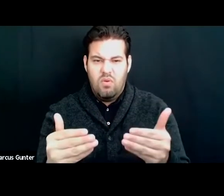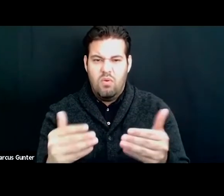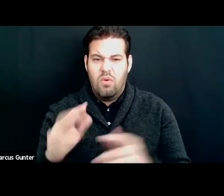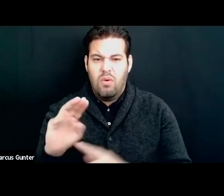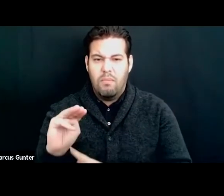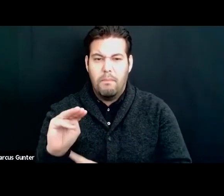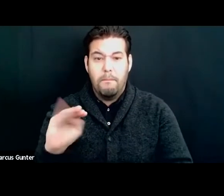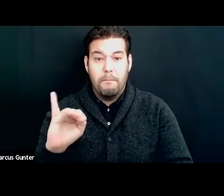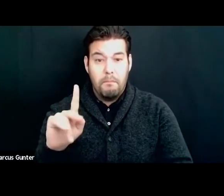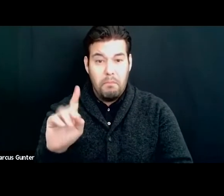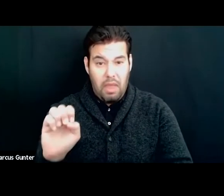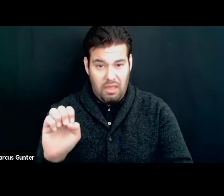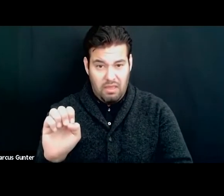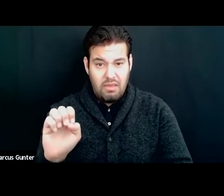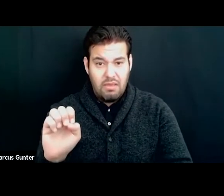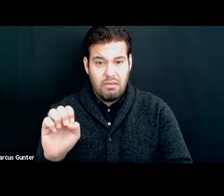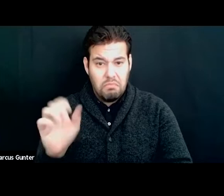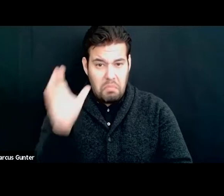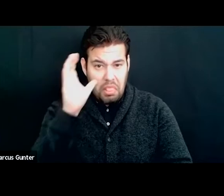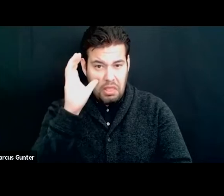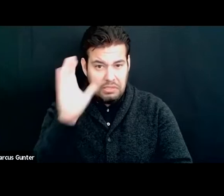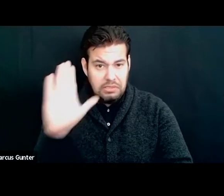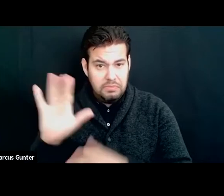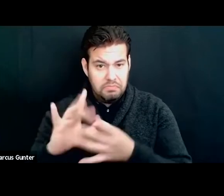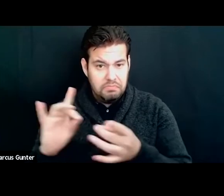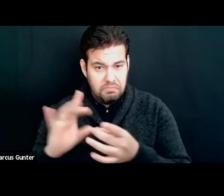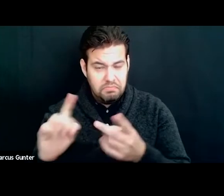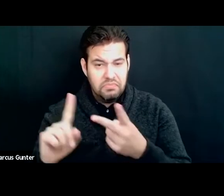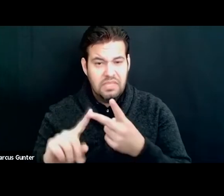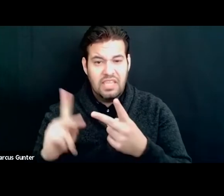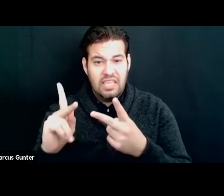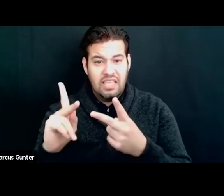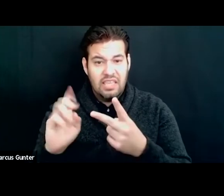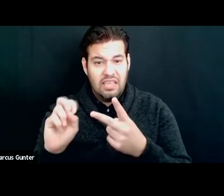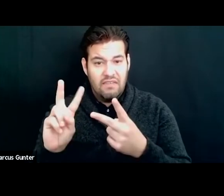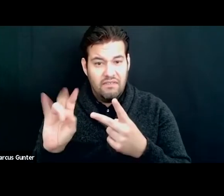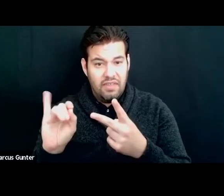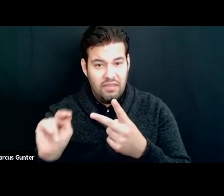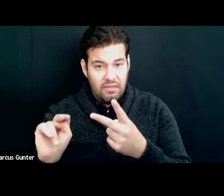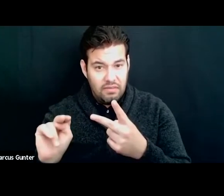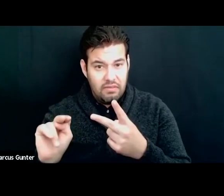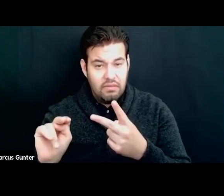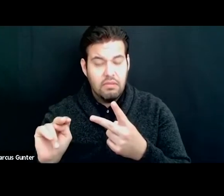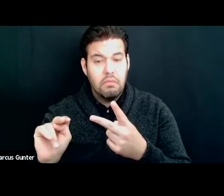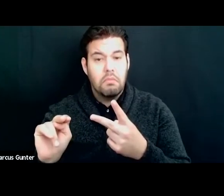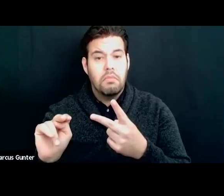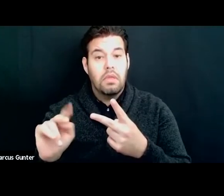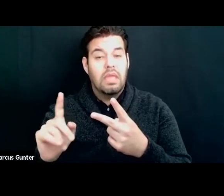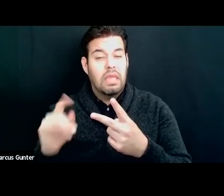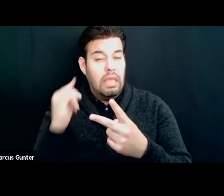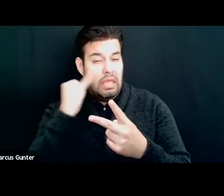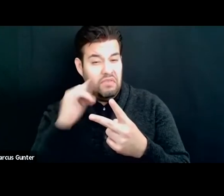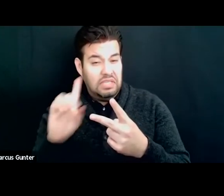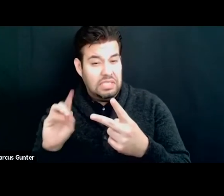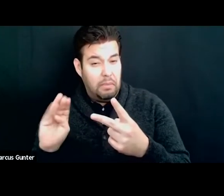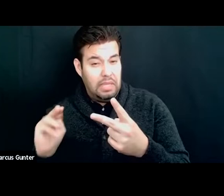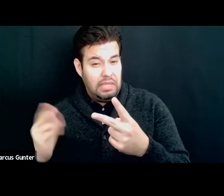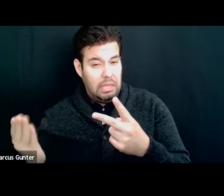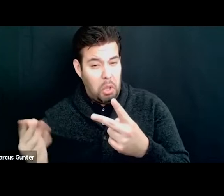and Kevin, and if Damien is with us,